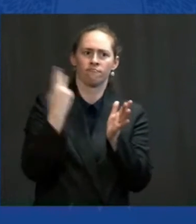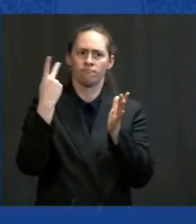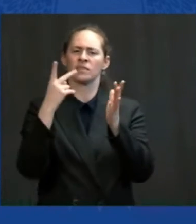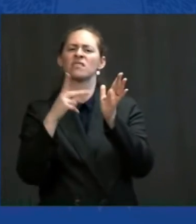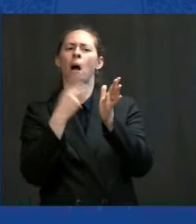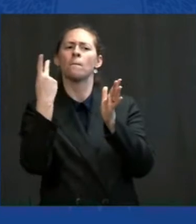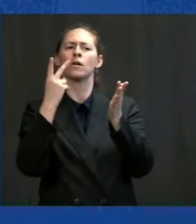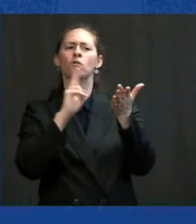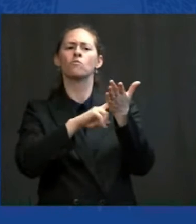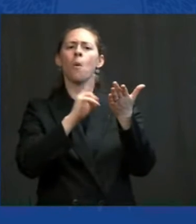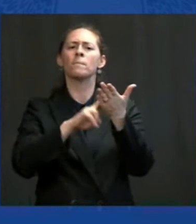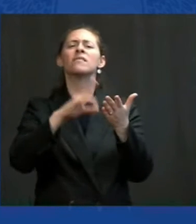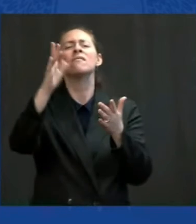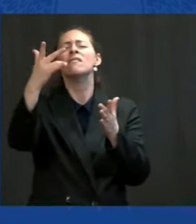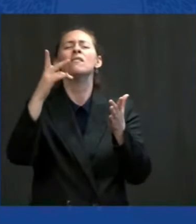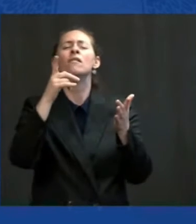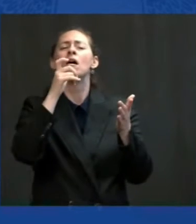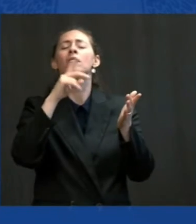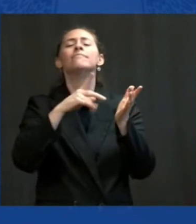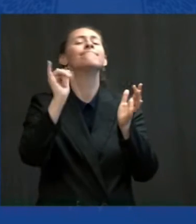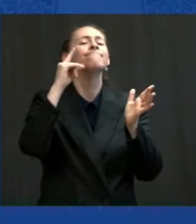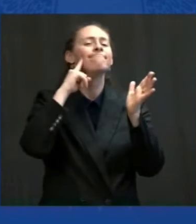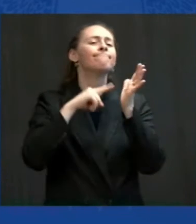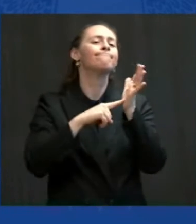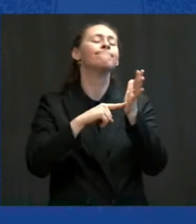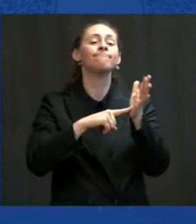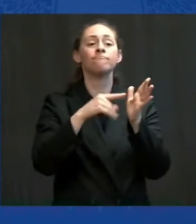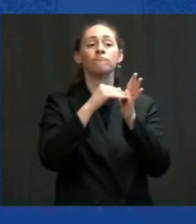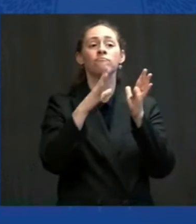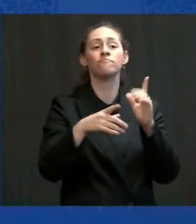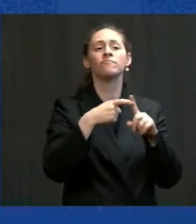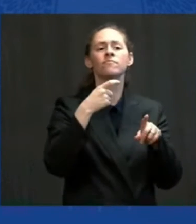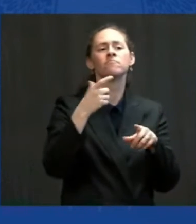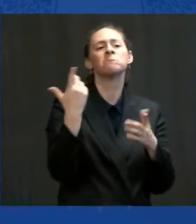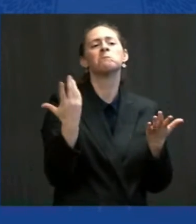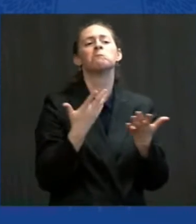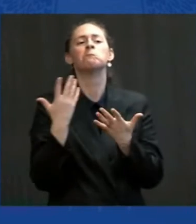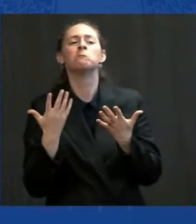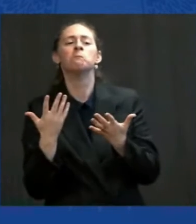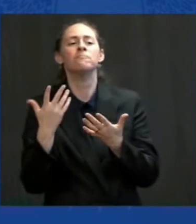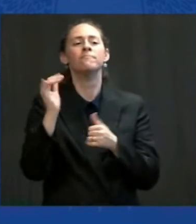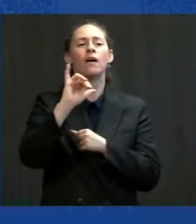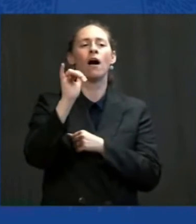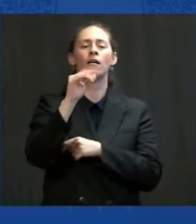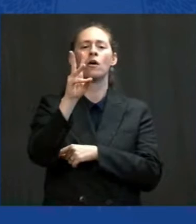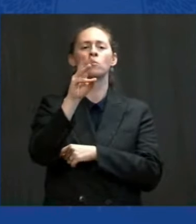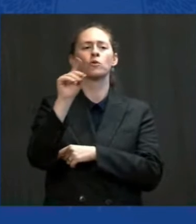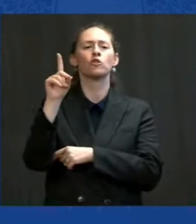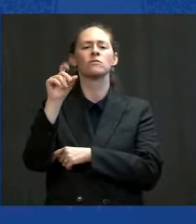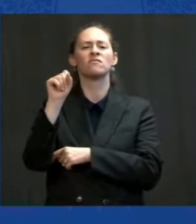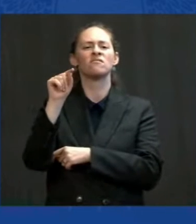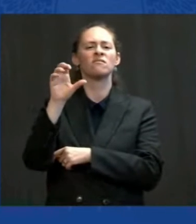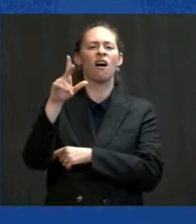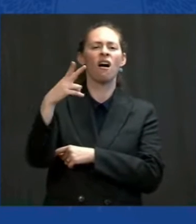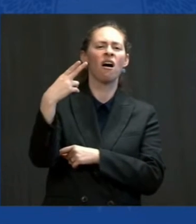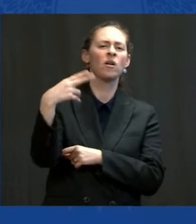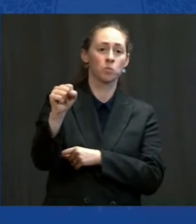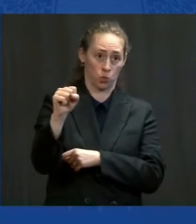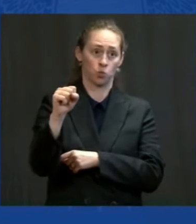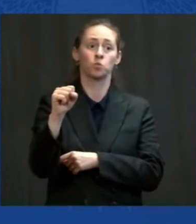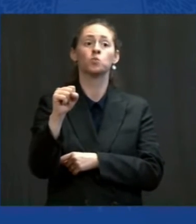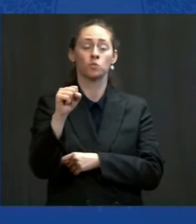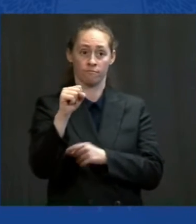Woodstock High School and other high schools, you get credit for taking college classes